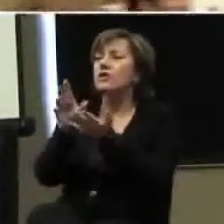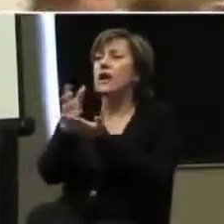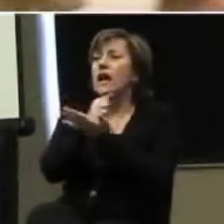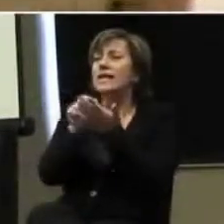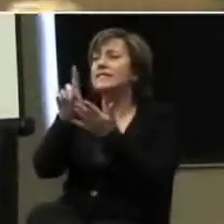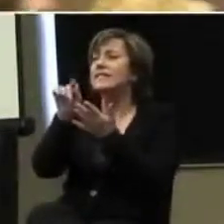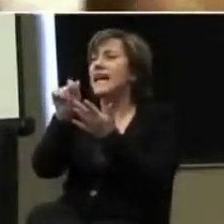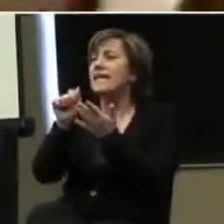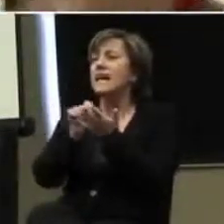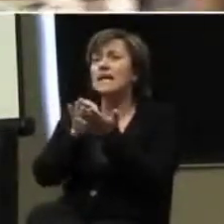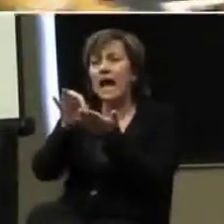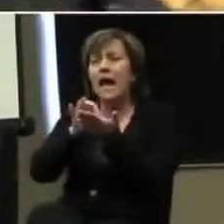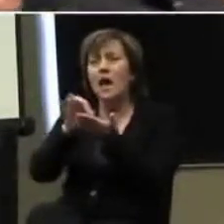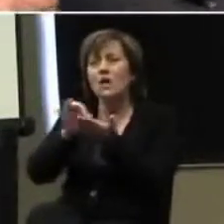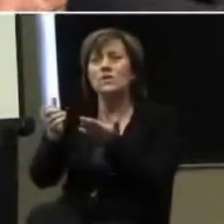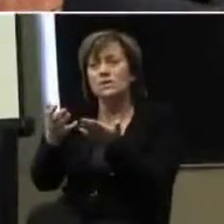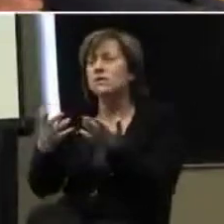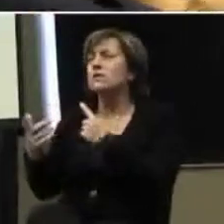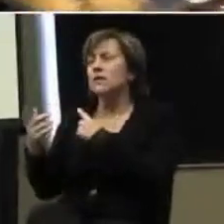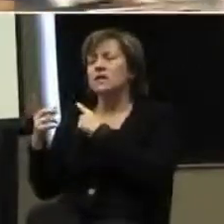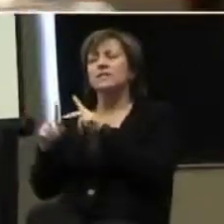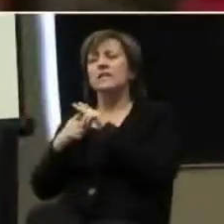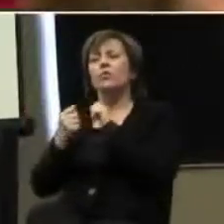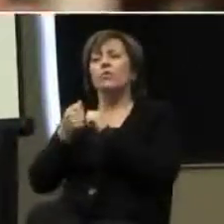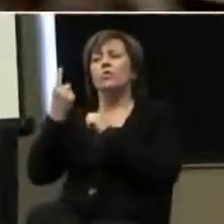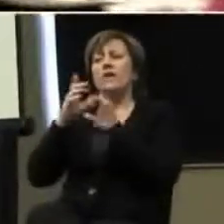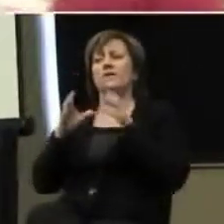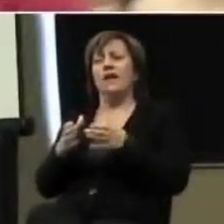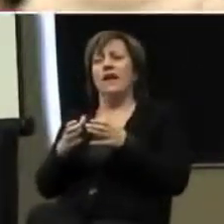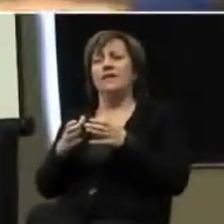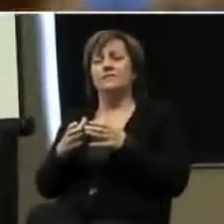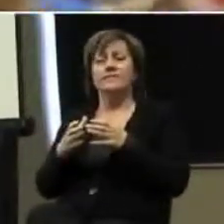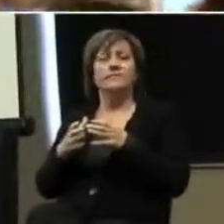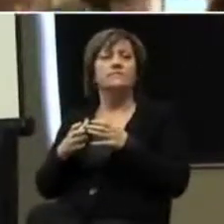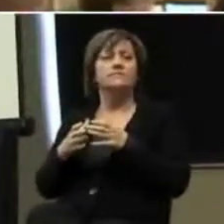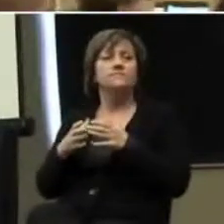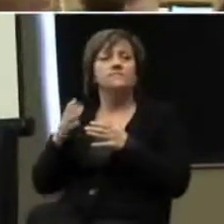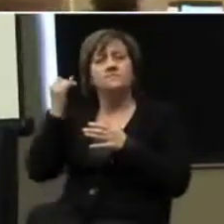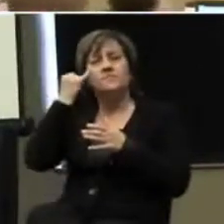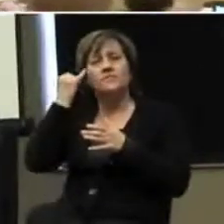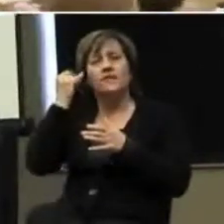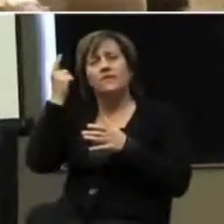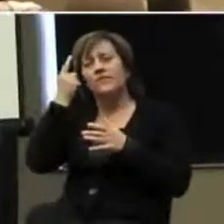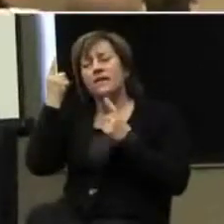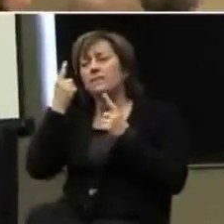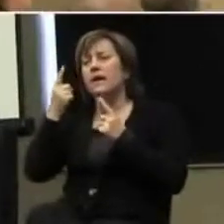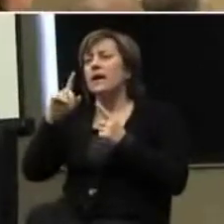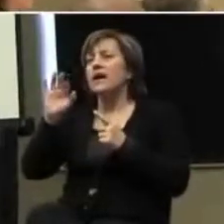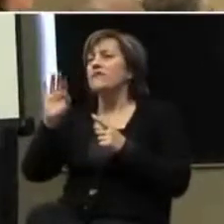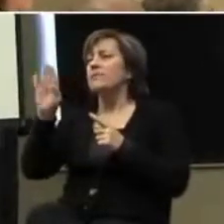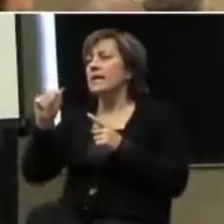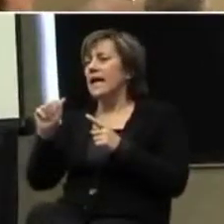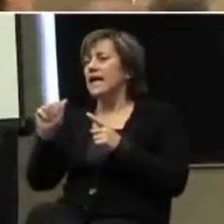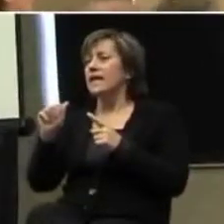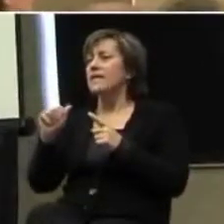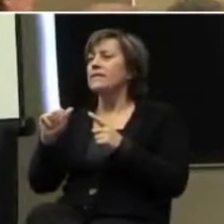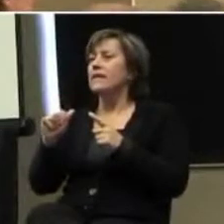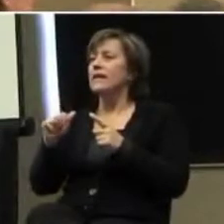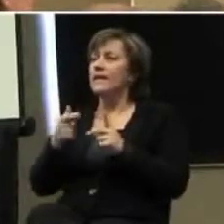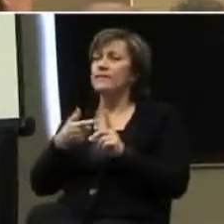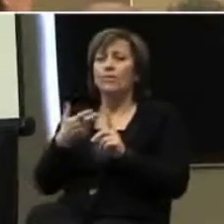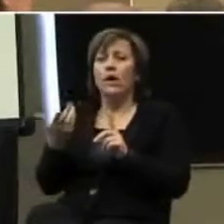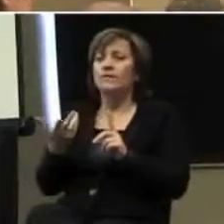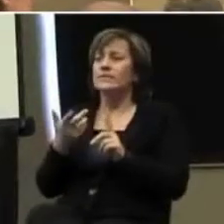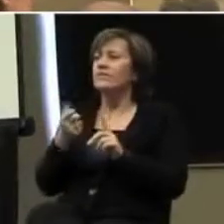I would start with one. And if you think about like the FBA for that's gaining sensory probably